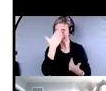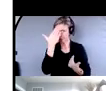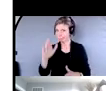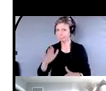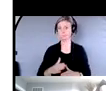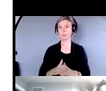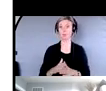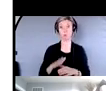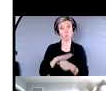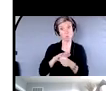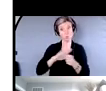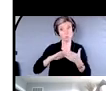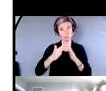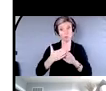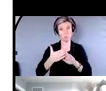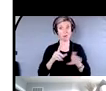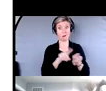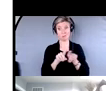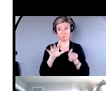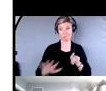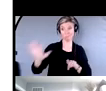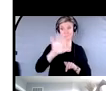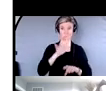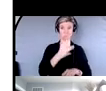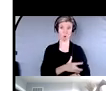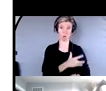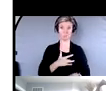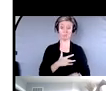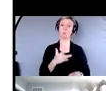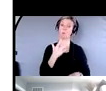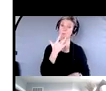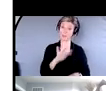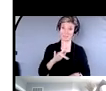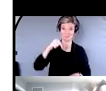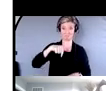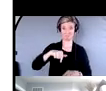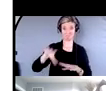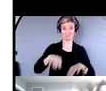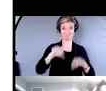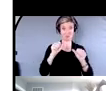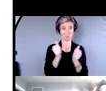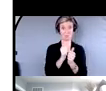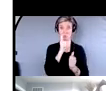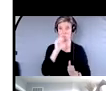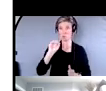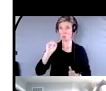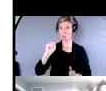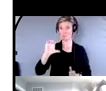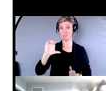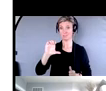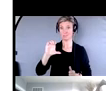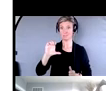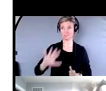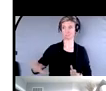that are available to assist individuals. And we're fortunate to have the Ontario Securities Commission and that they can help solve